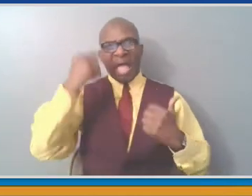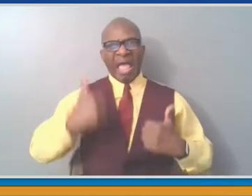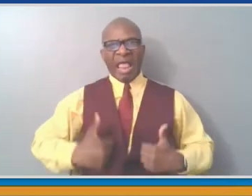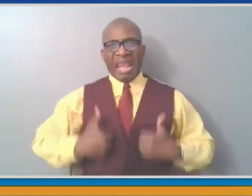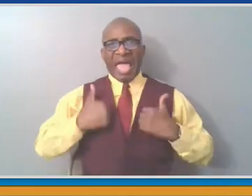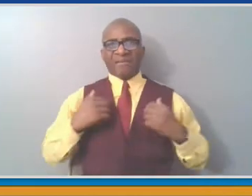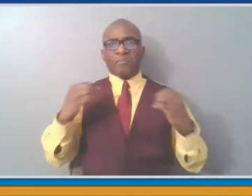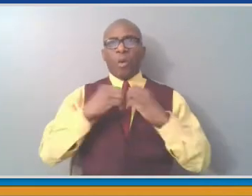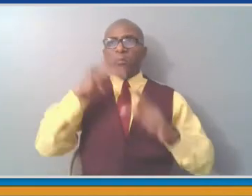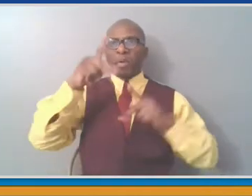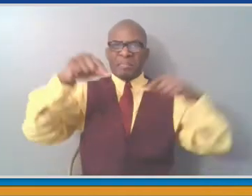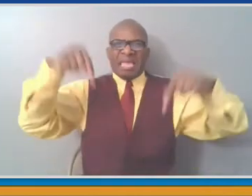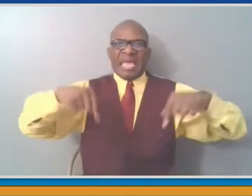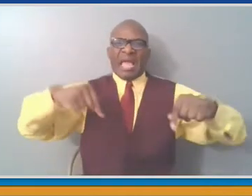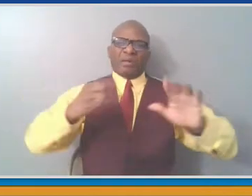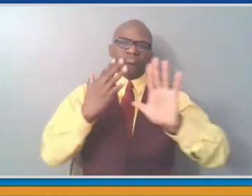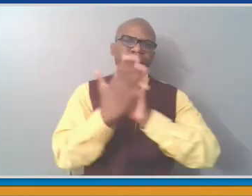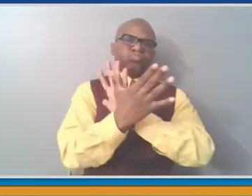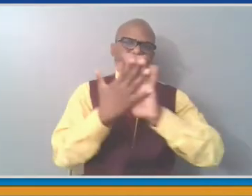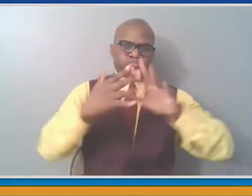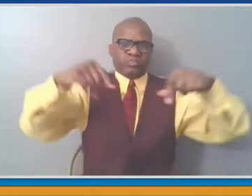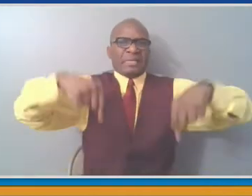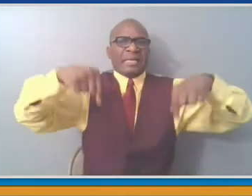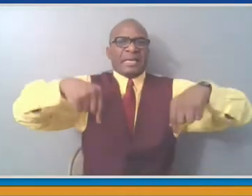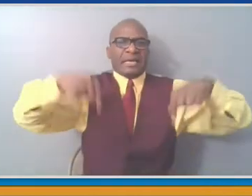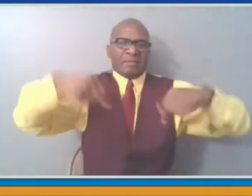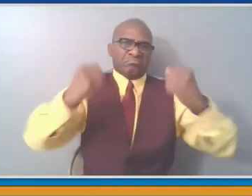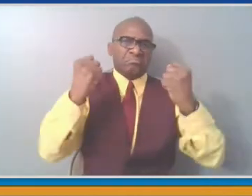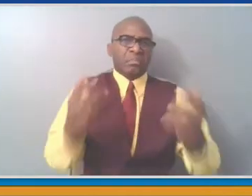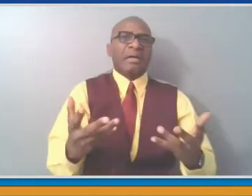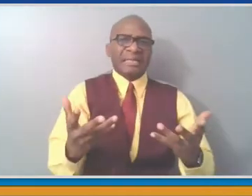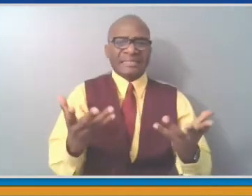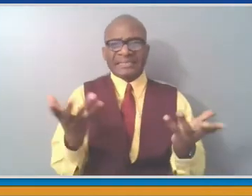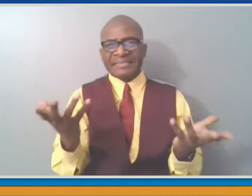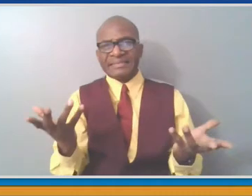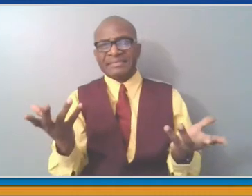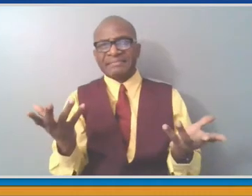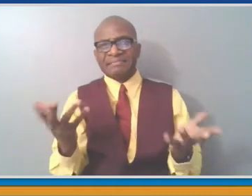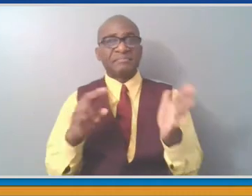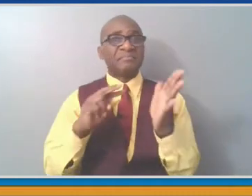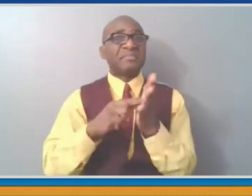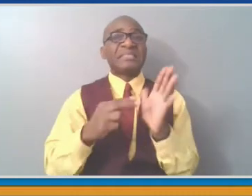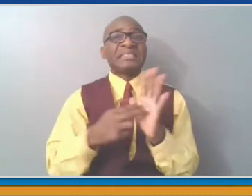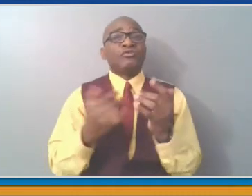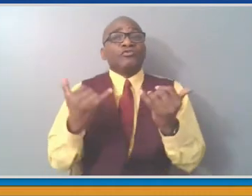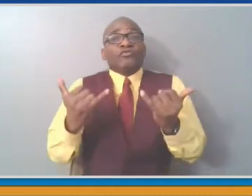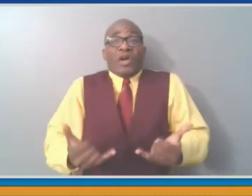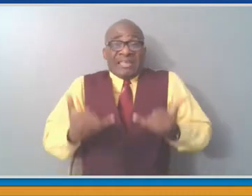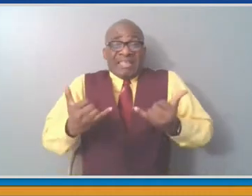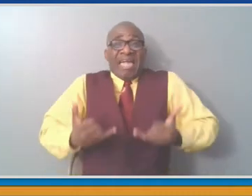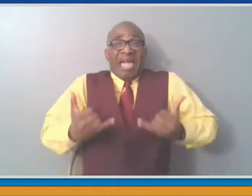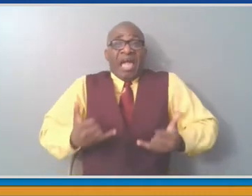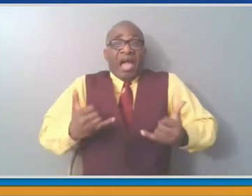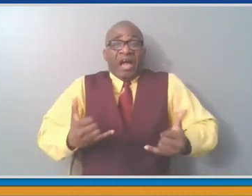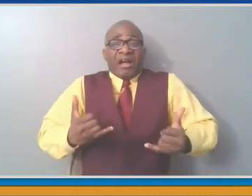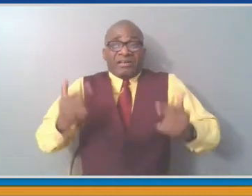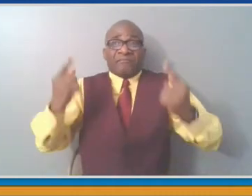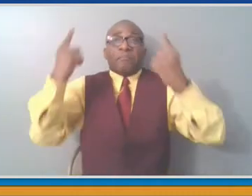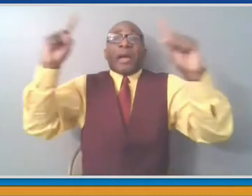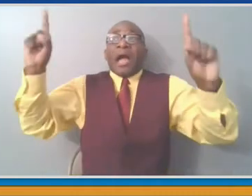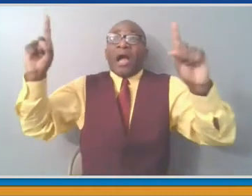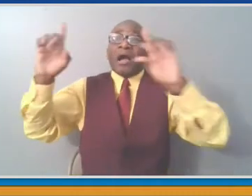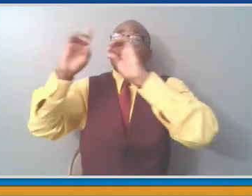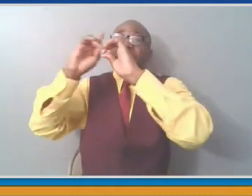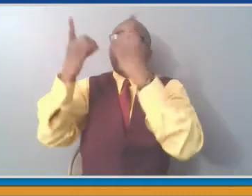deduct that portion of your taxes off anymore. So there's efforts being made right now to repeal that action